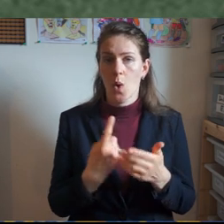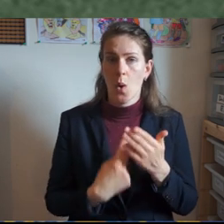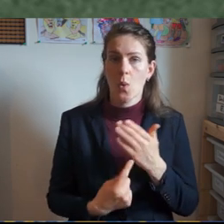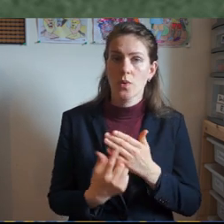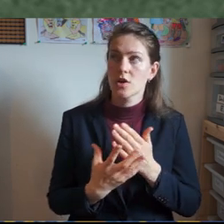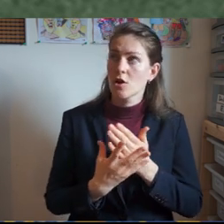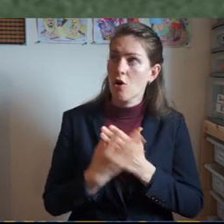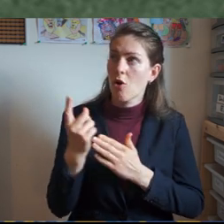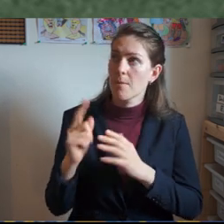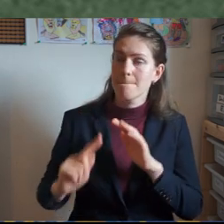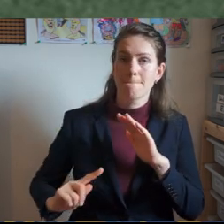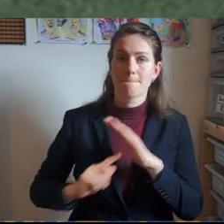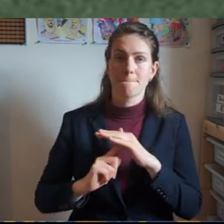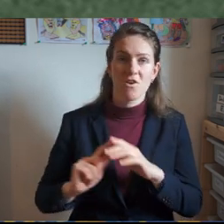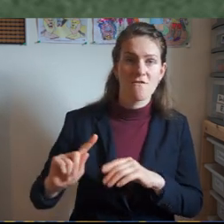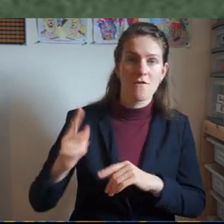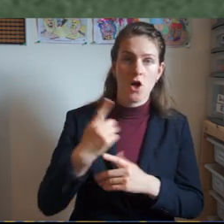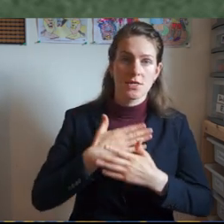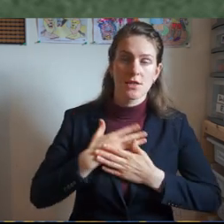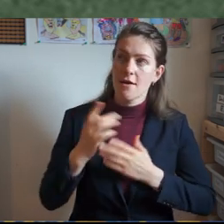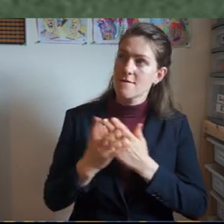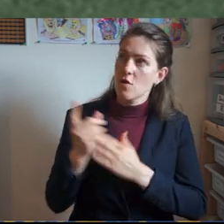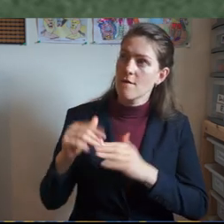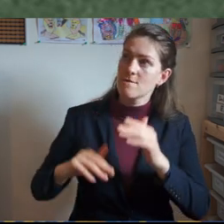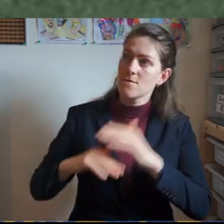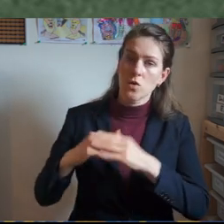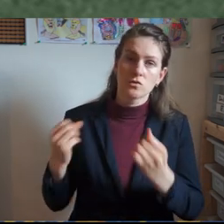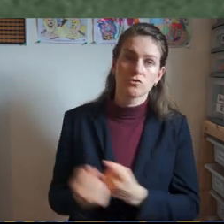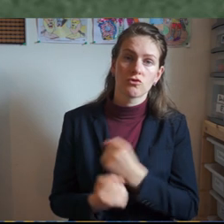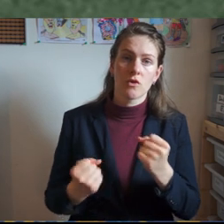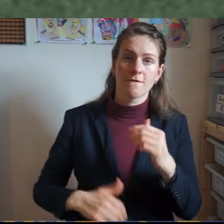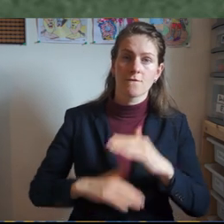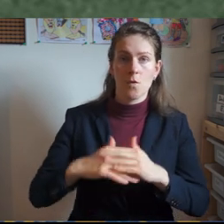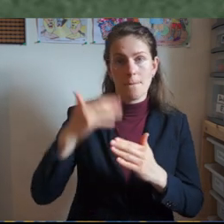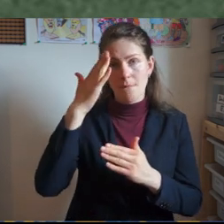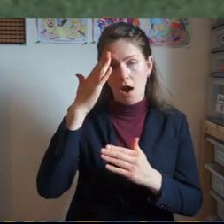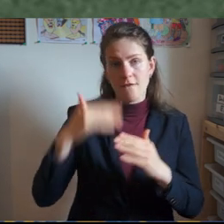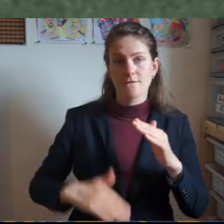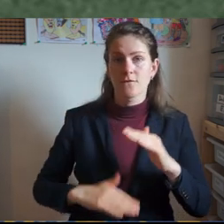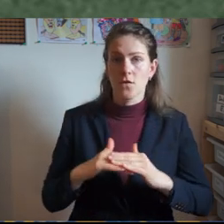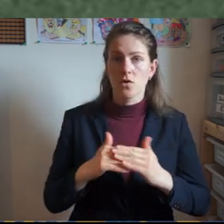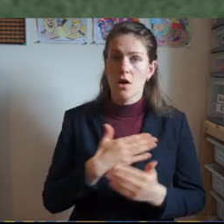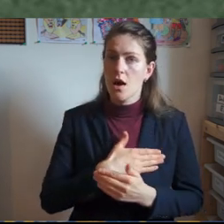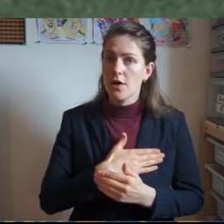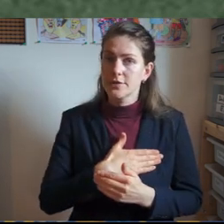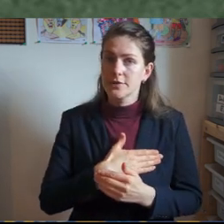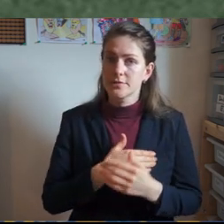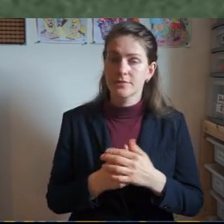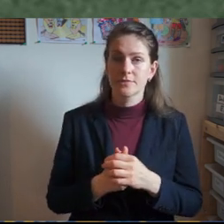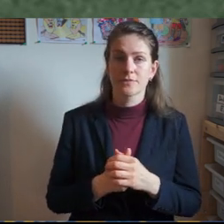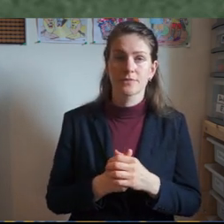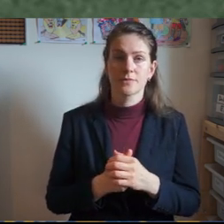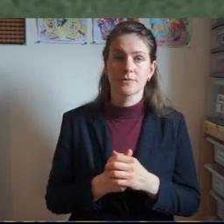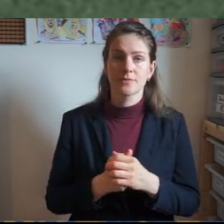to love God with all our strength, all our minds, all our hearts and then